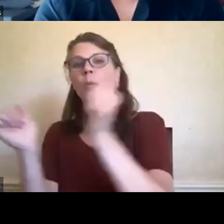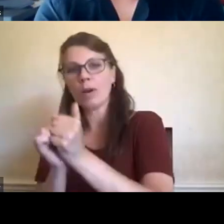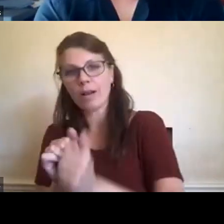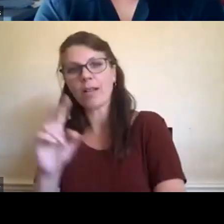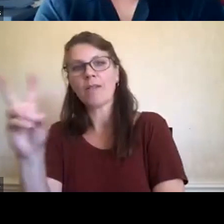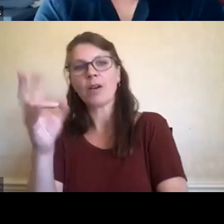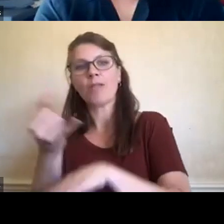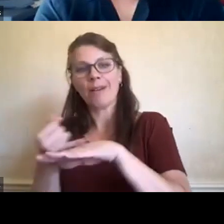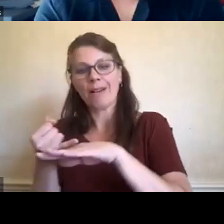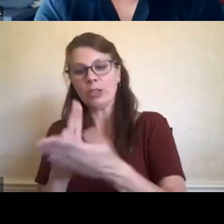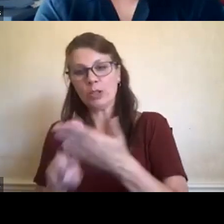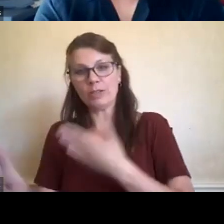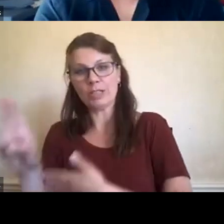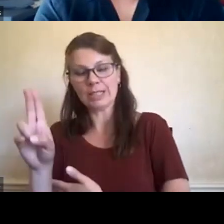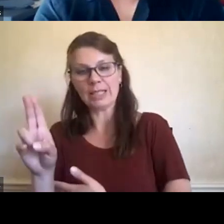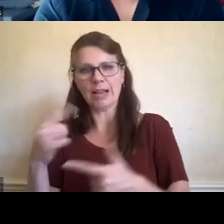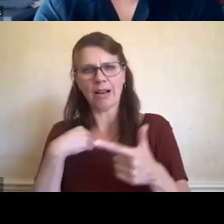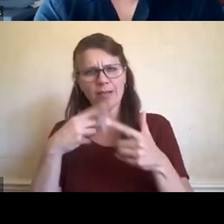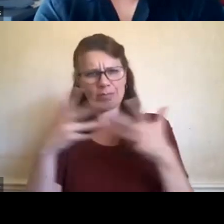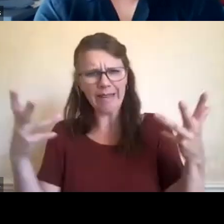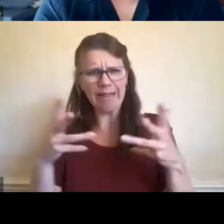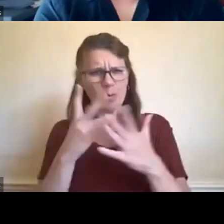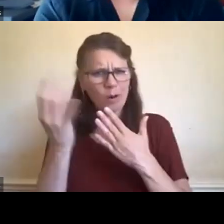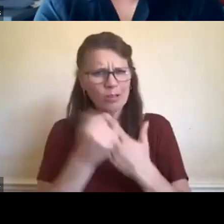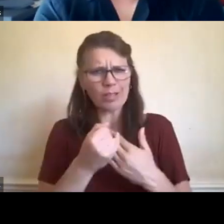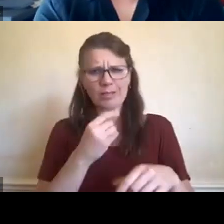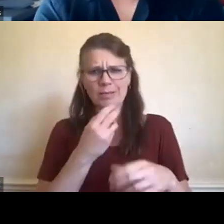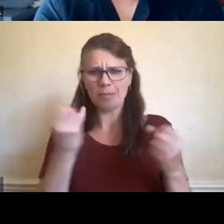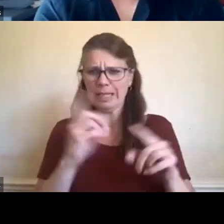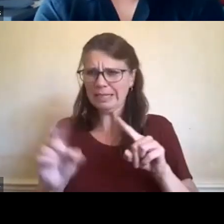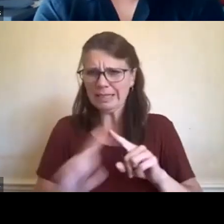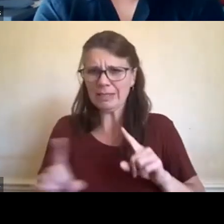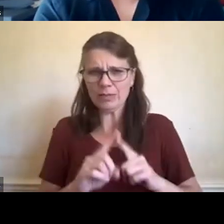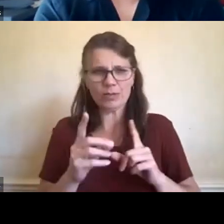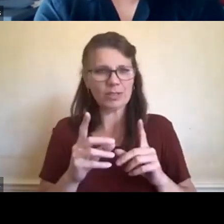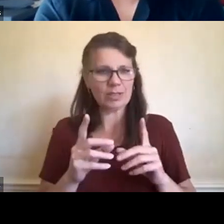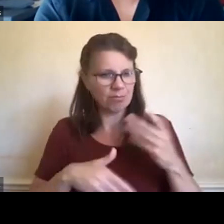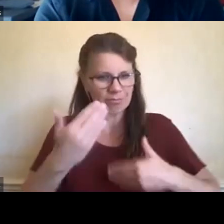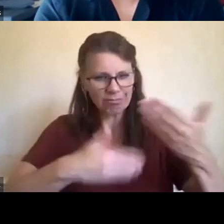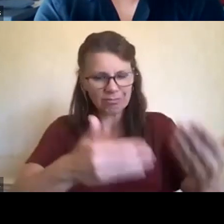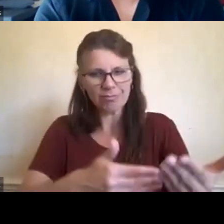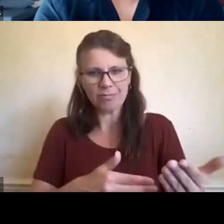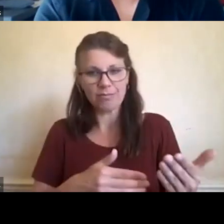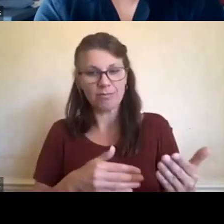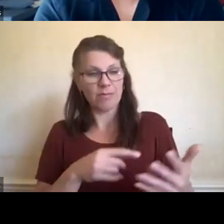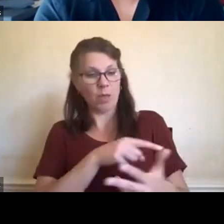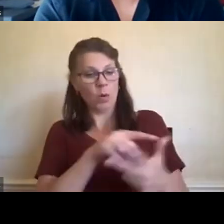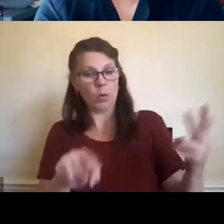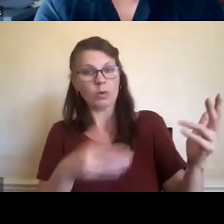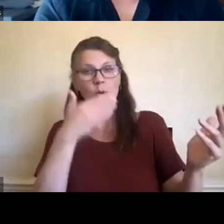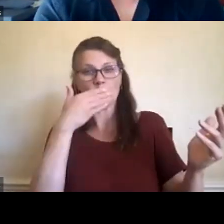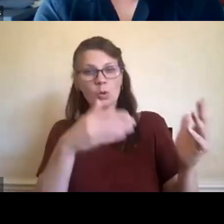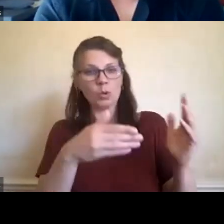work that, as Christine said, these are good models that can be transferred, you know,